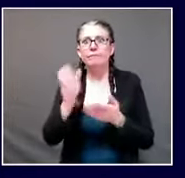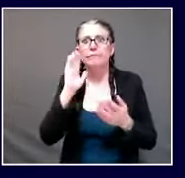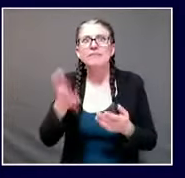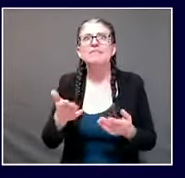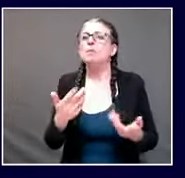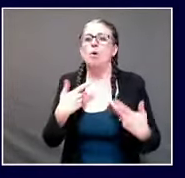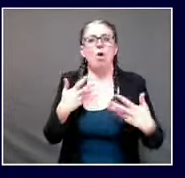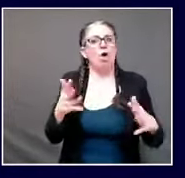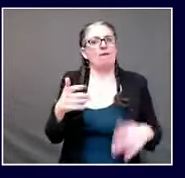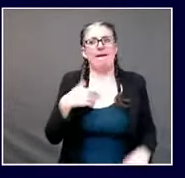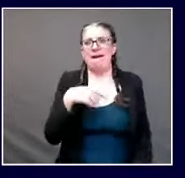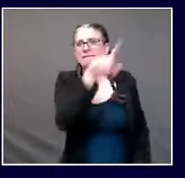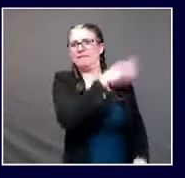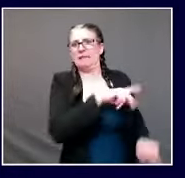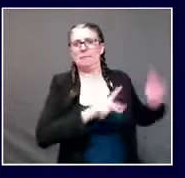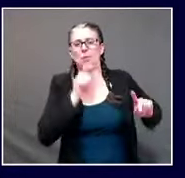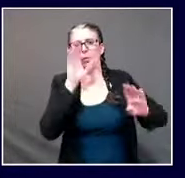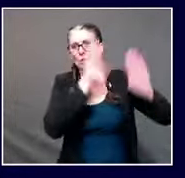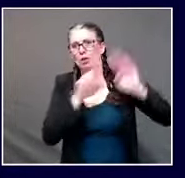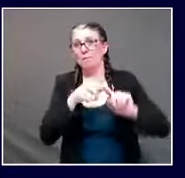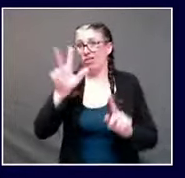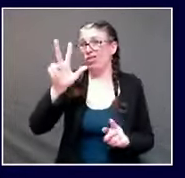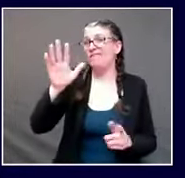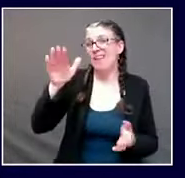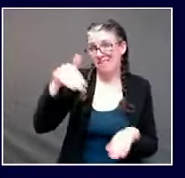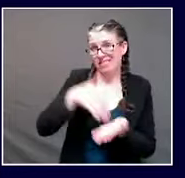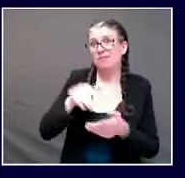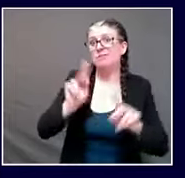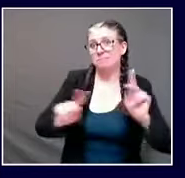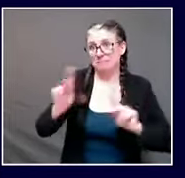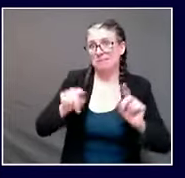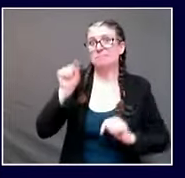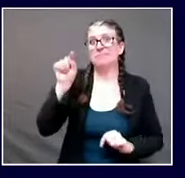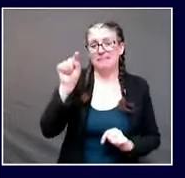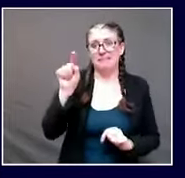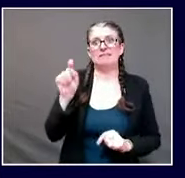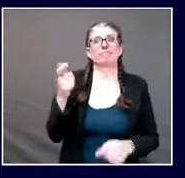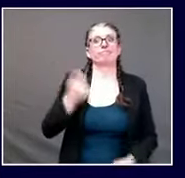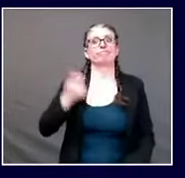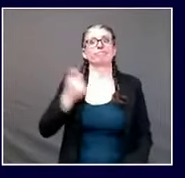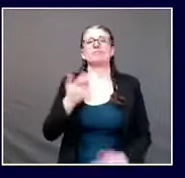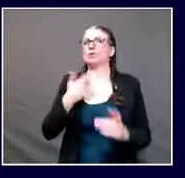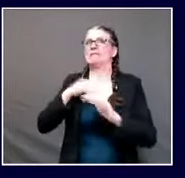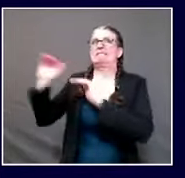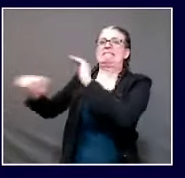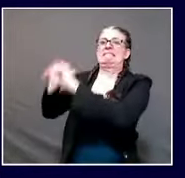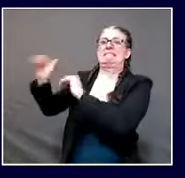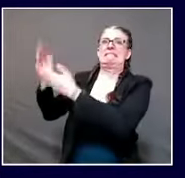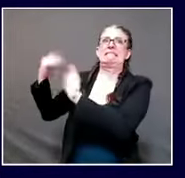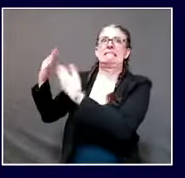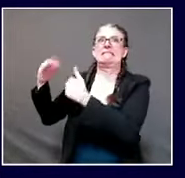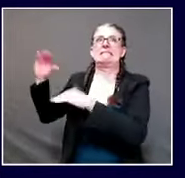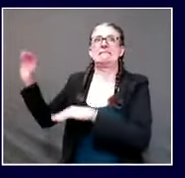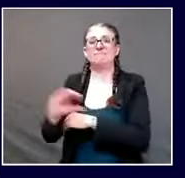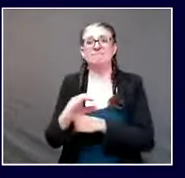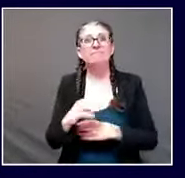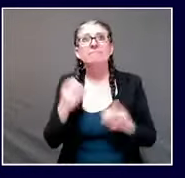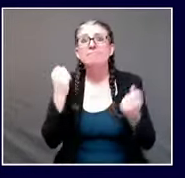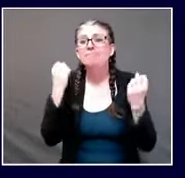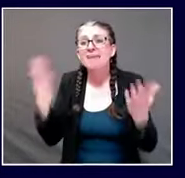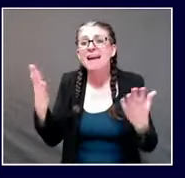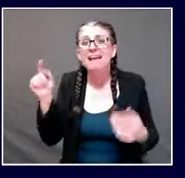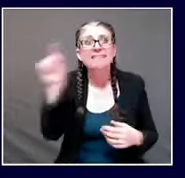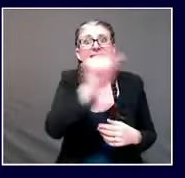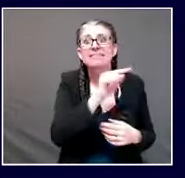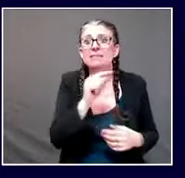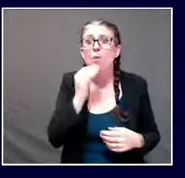we're trying to address with the dollars that we have um the congress knows our delegation knows and i hope that the entire senate